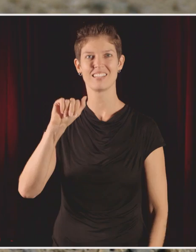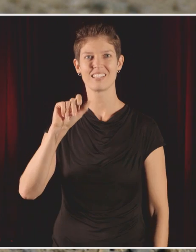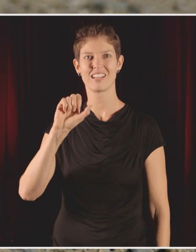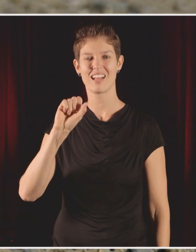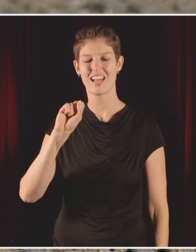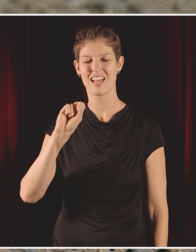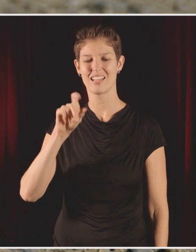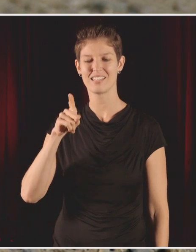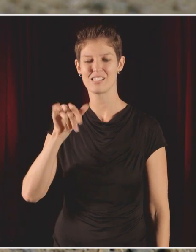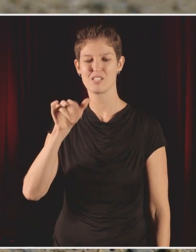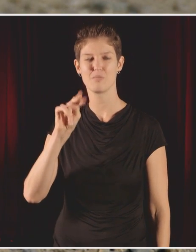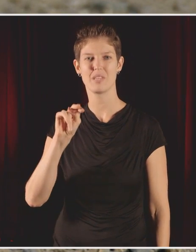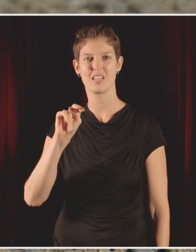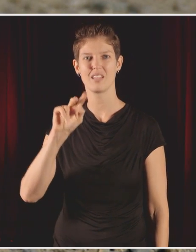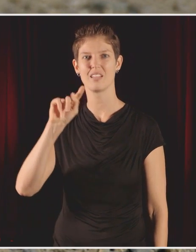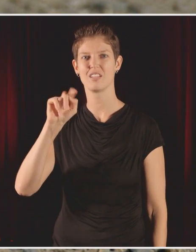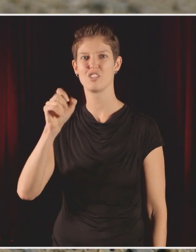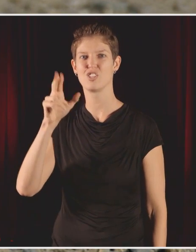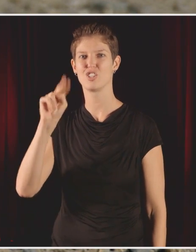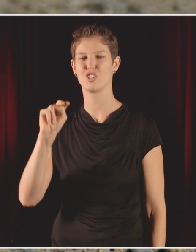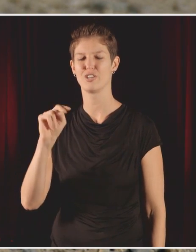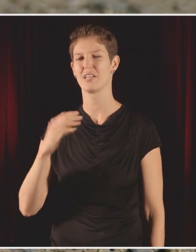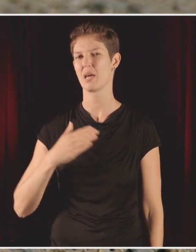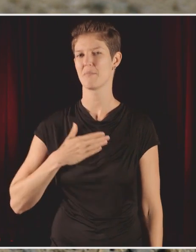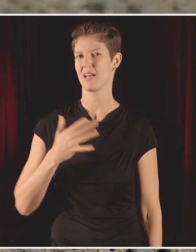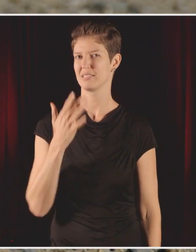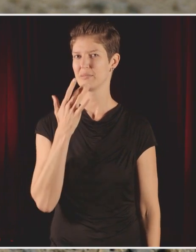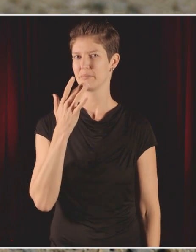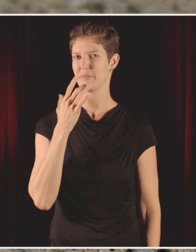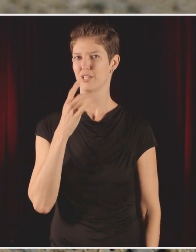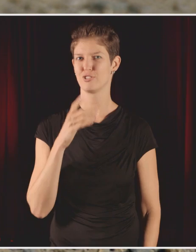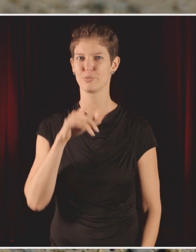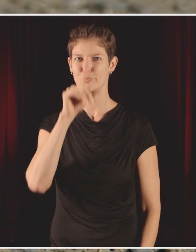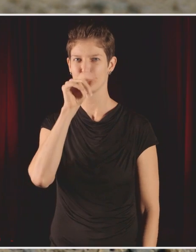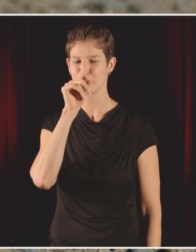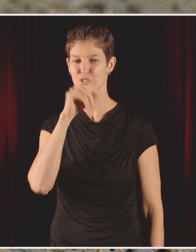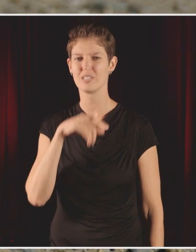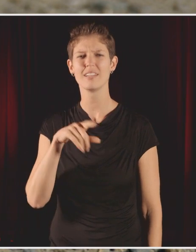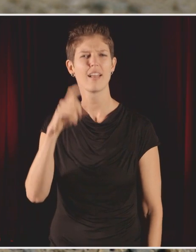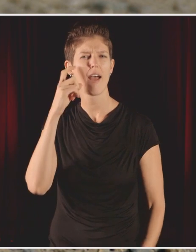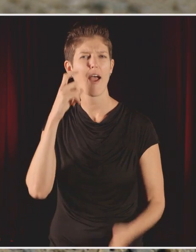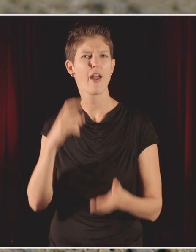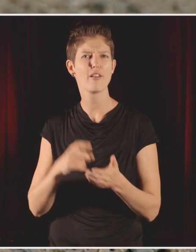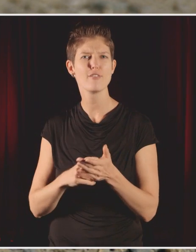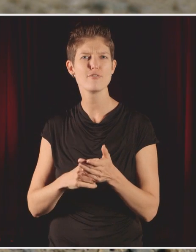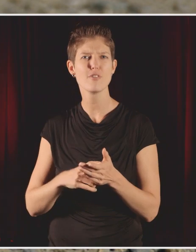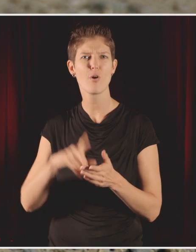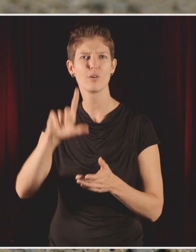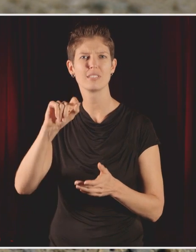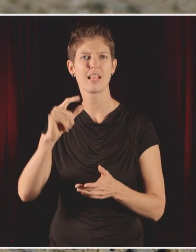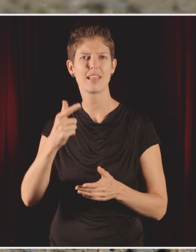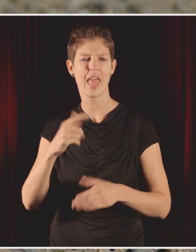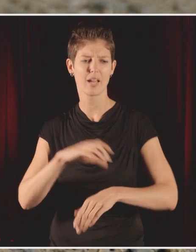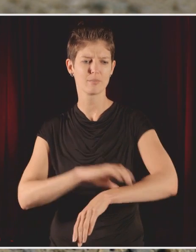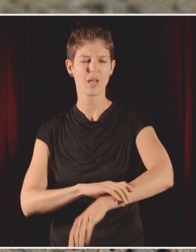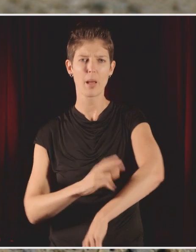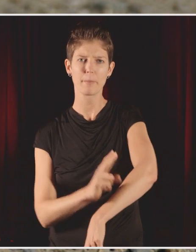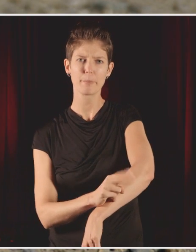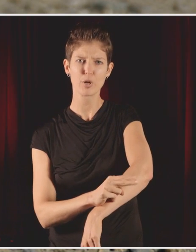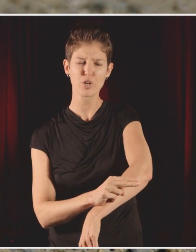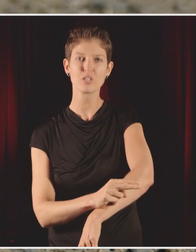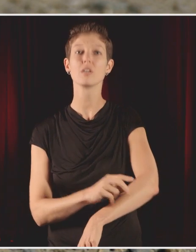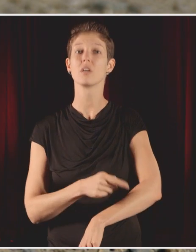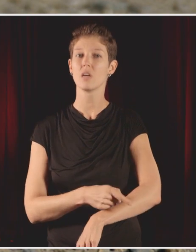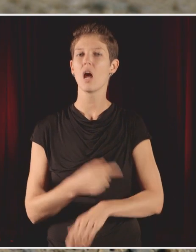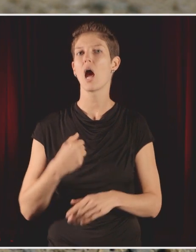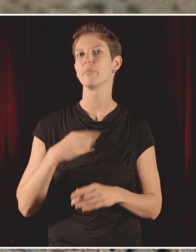world. Now, this bird, this is a Caspian tern. This is my most special bird. And I'll talk more about the thing that I hope you saw on its legs. It's got those little bands. I'm going to